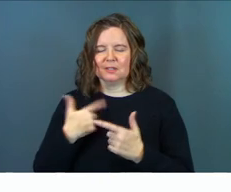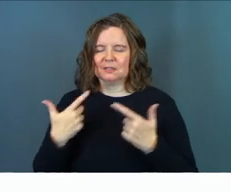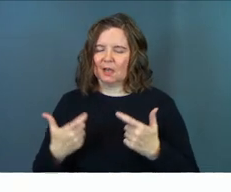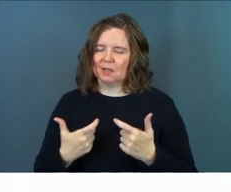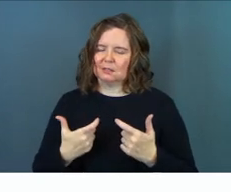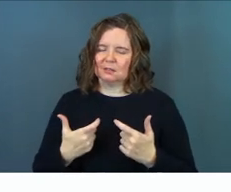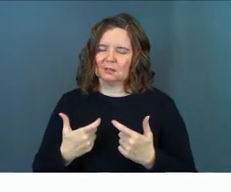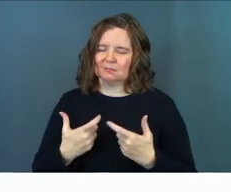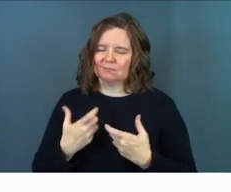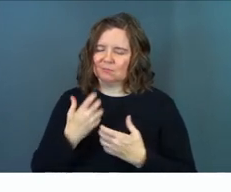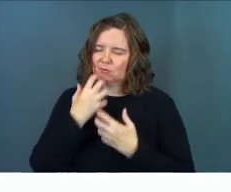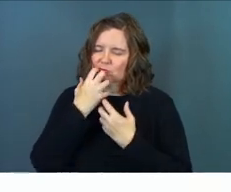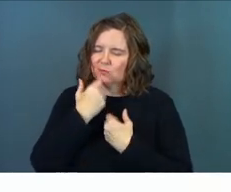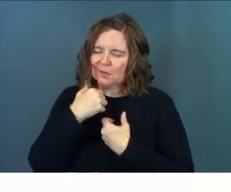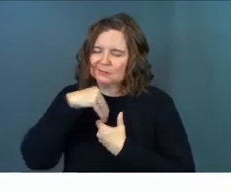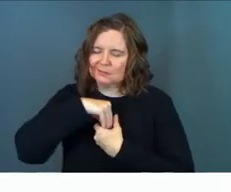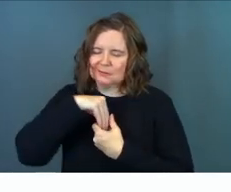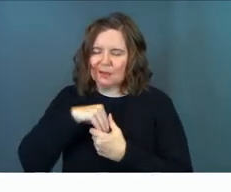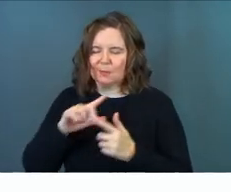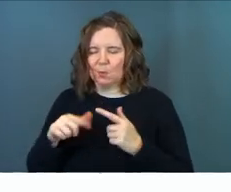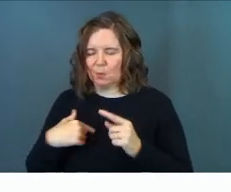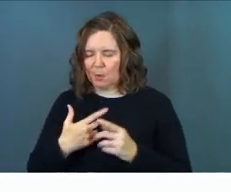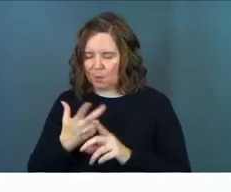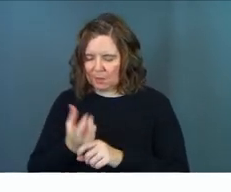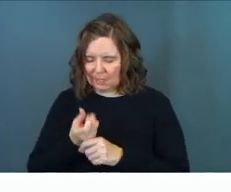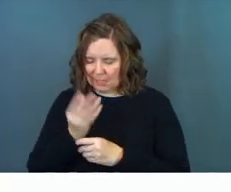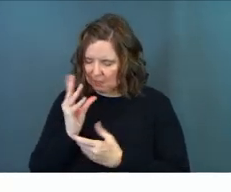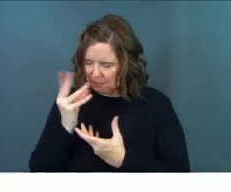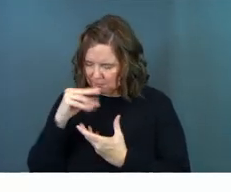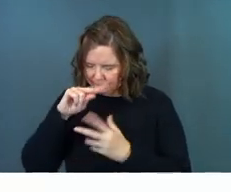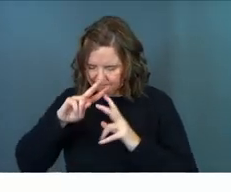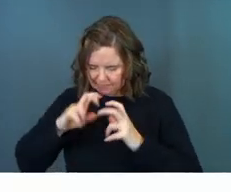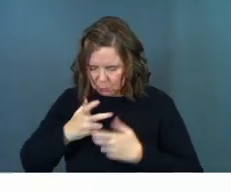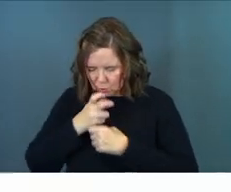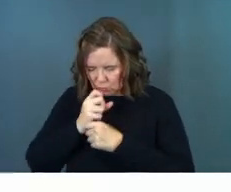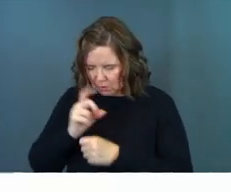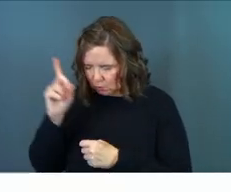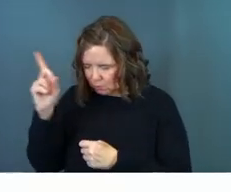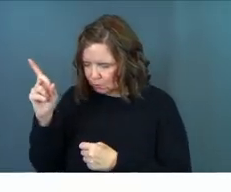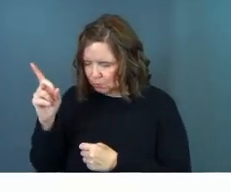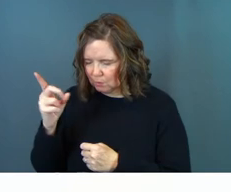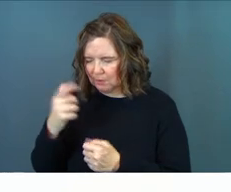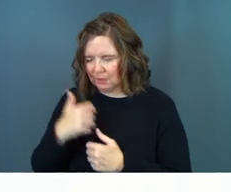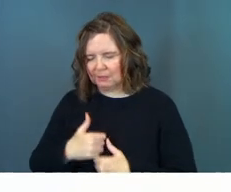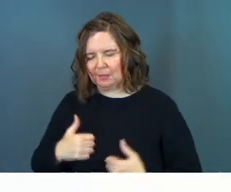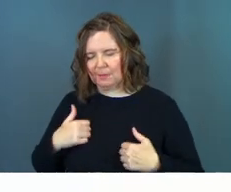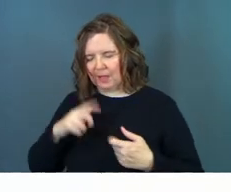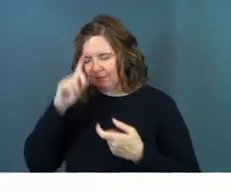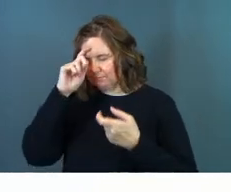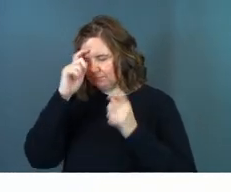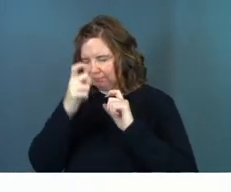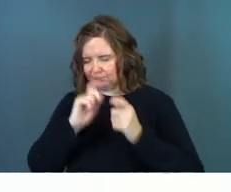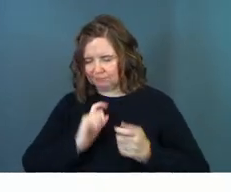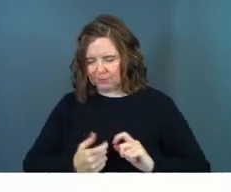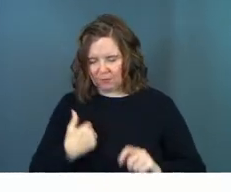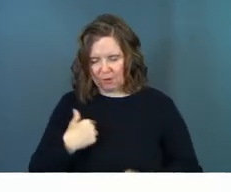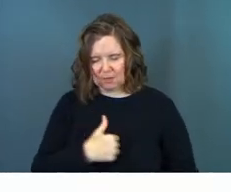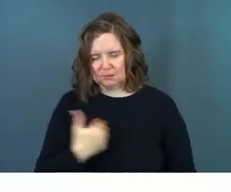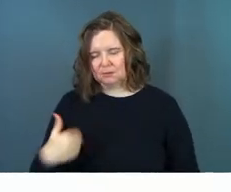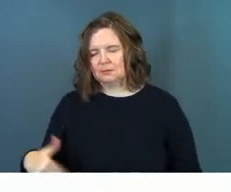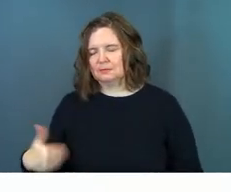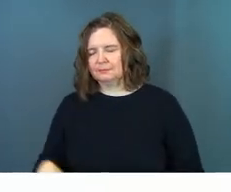such buried treasure inside of it, Lord. But when we get it, when we look and when we trust you, there's some life-changing stuff there for us.